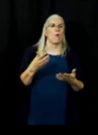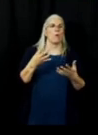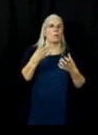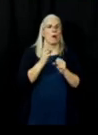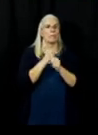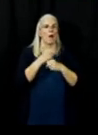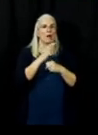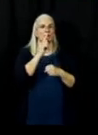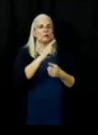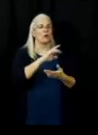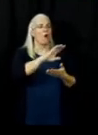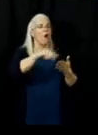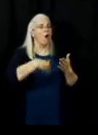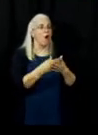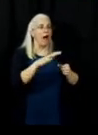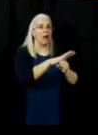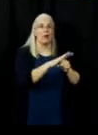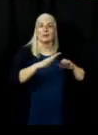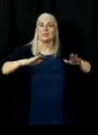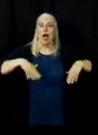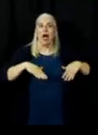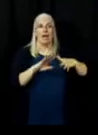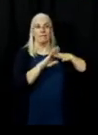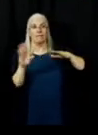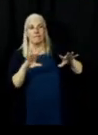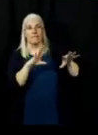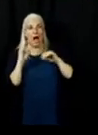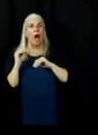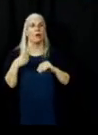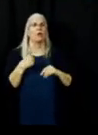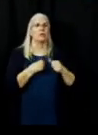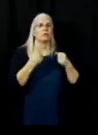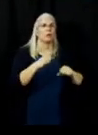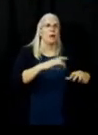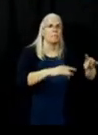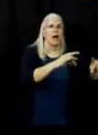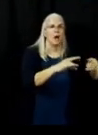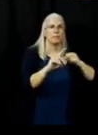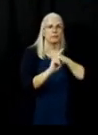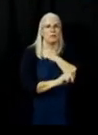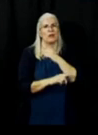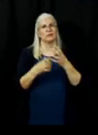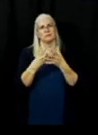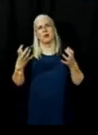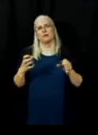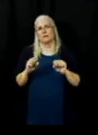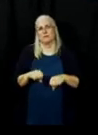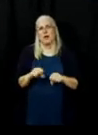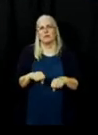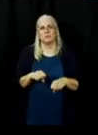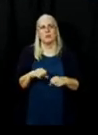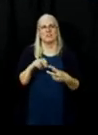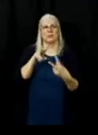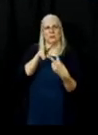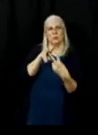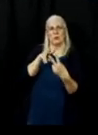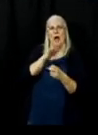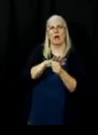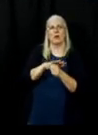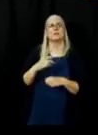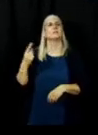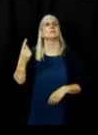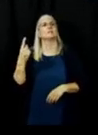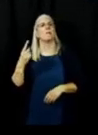so we will continue to work with them closely and help them out as we can I received a question about Chester